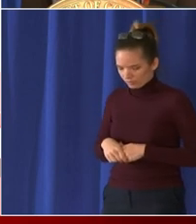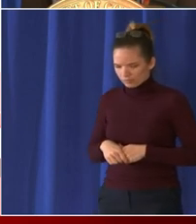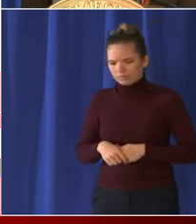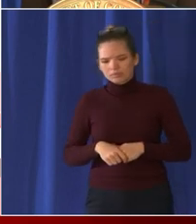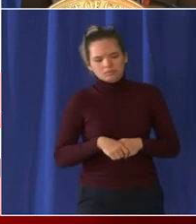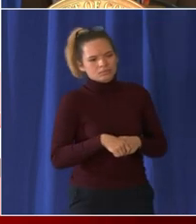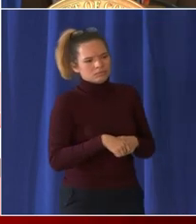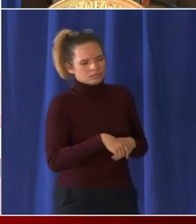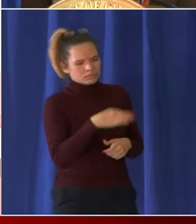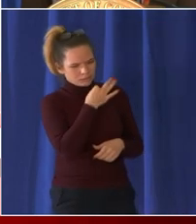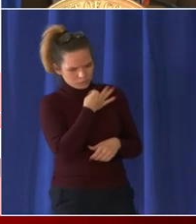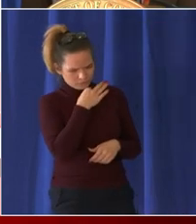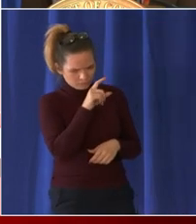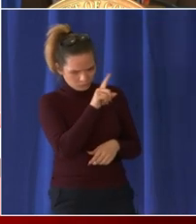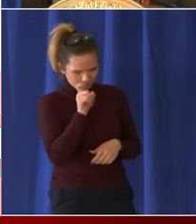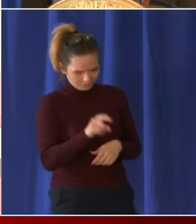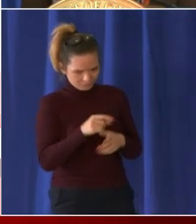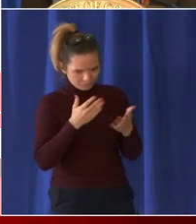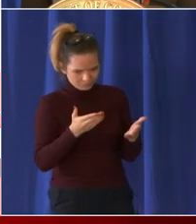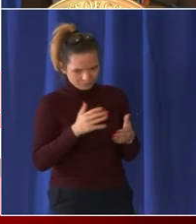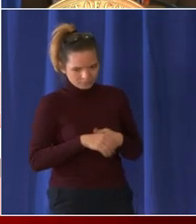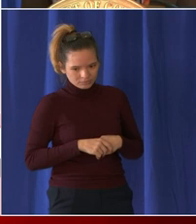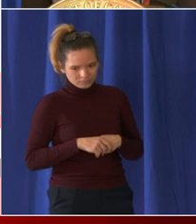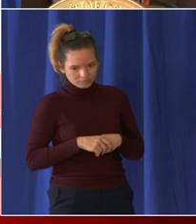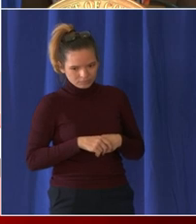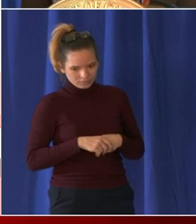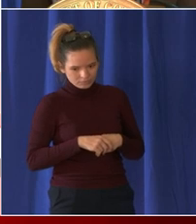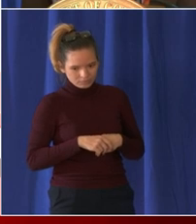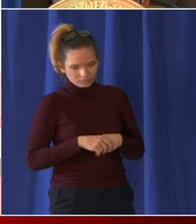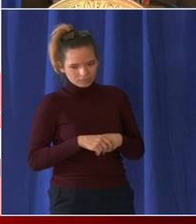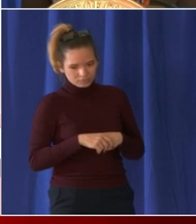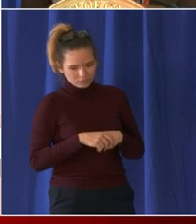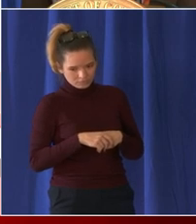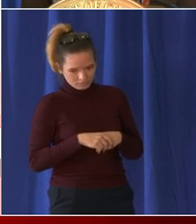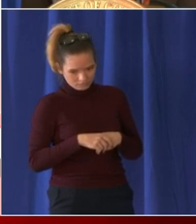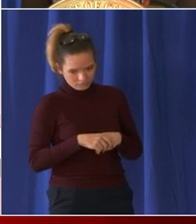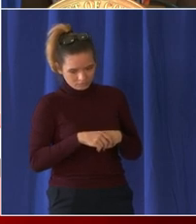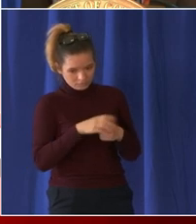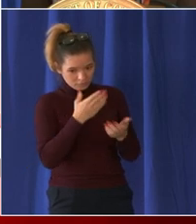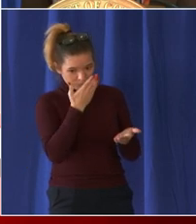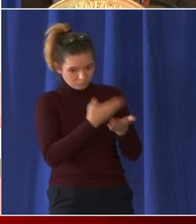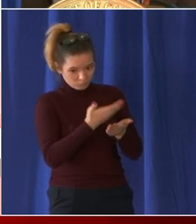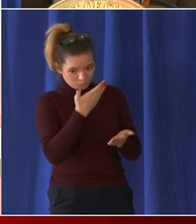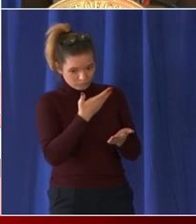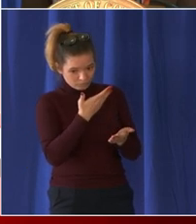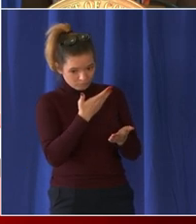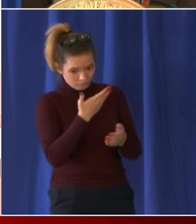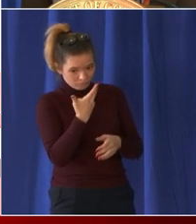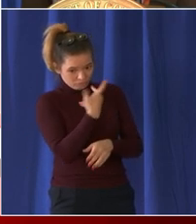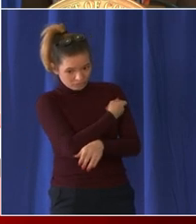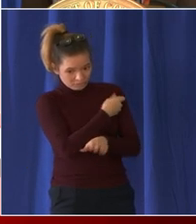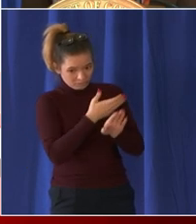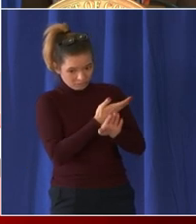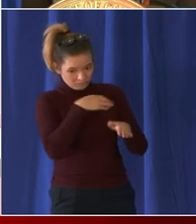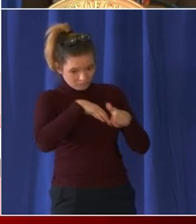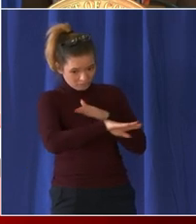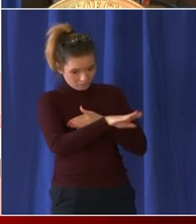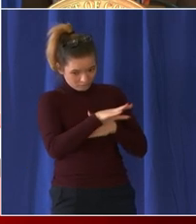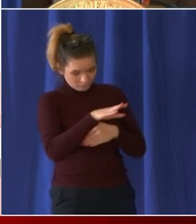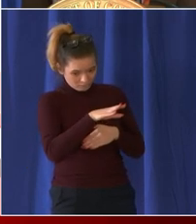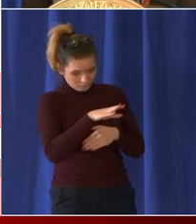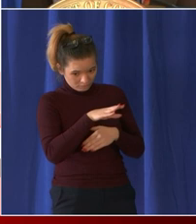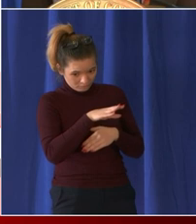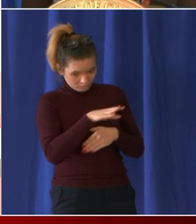flexible in terms of when someone can at a restaurant or at a business can check the vaccine